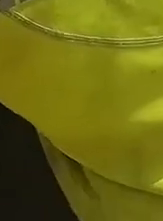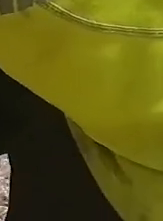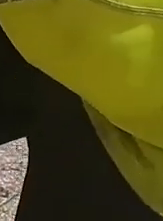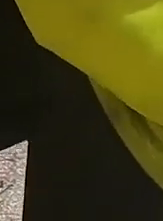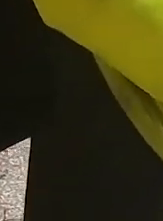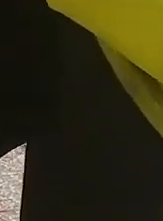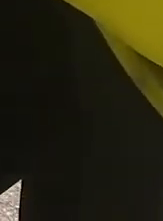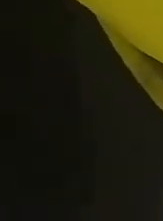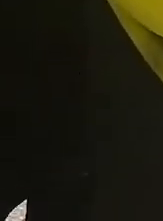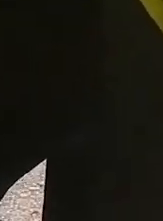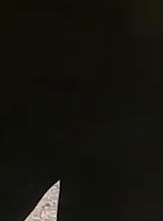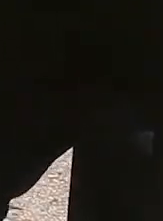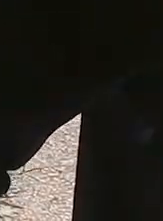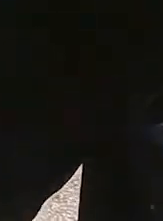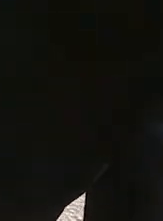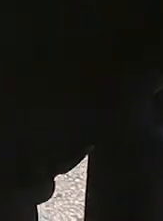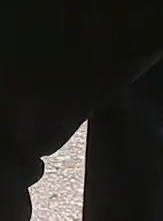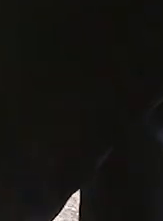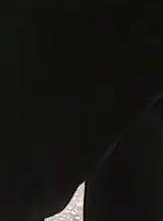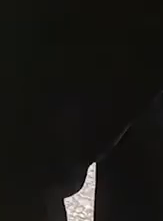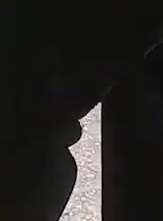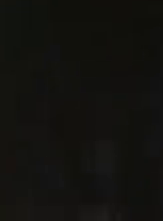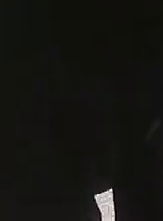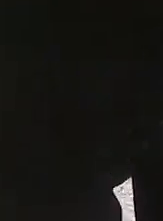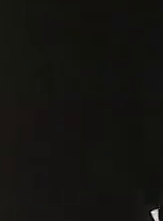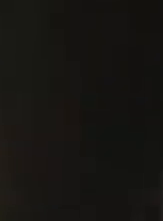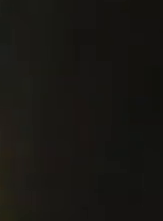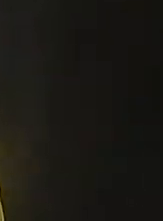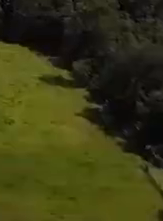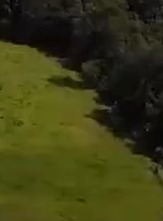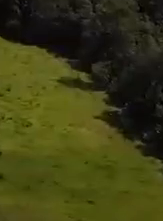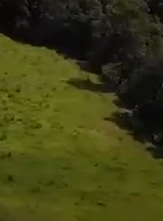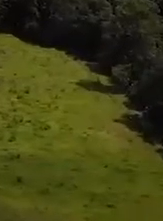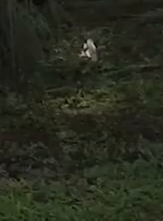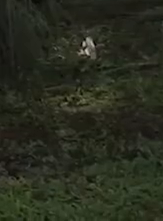residents free sandbags and sand to protect their homes and businesses.